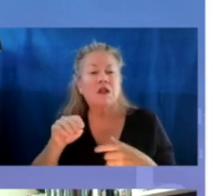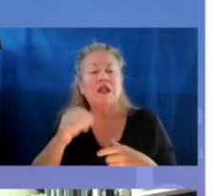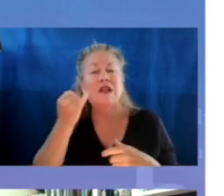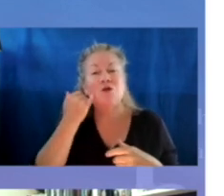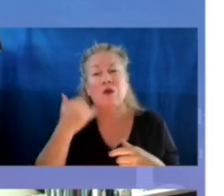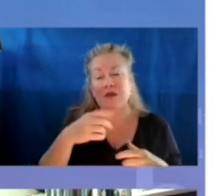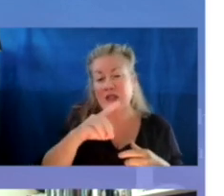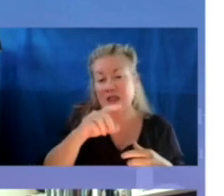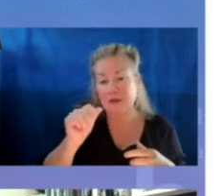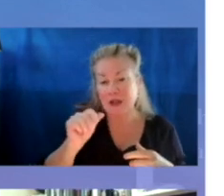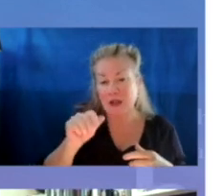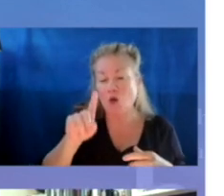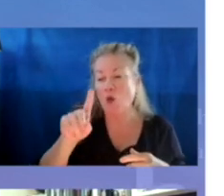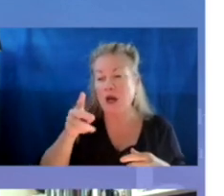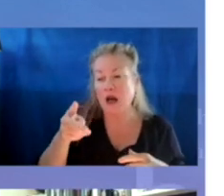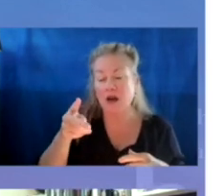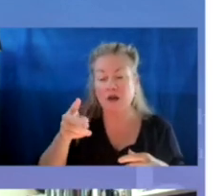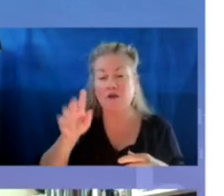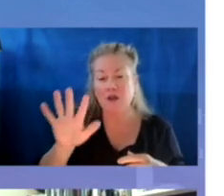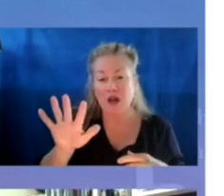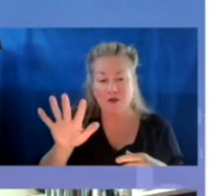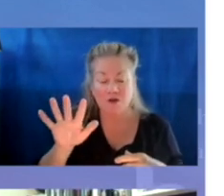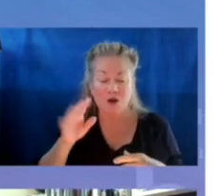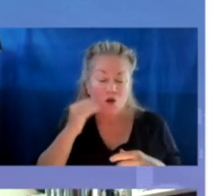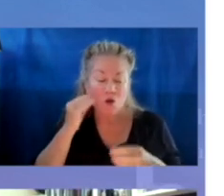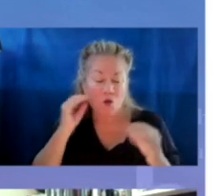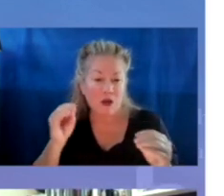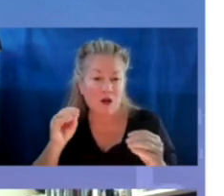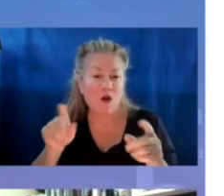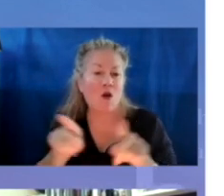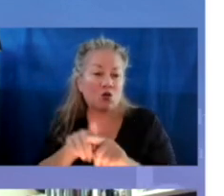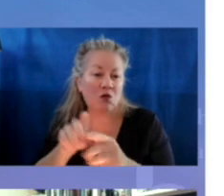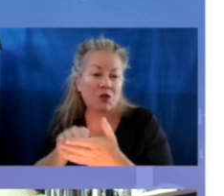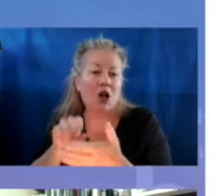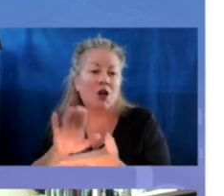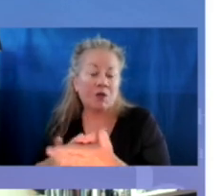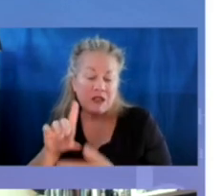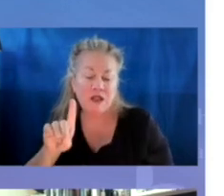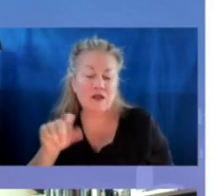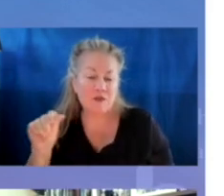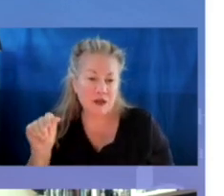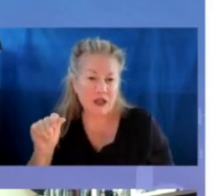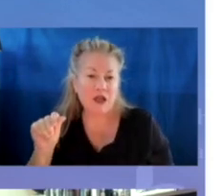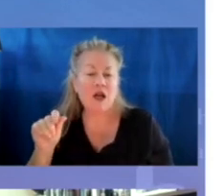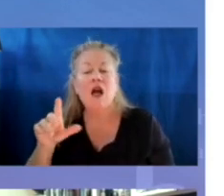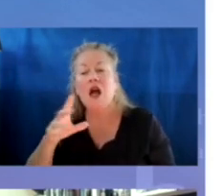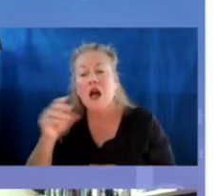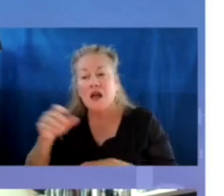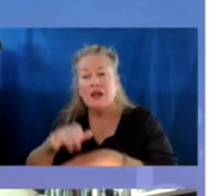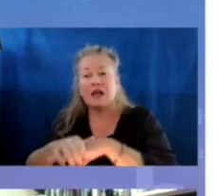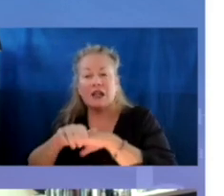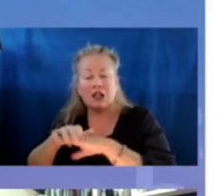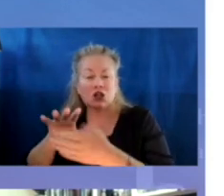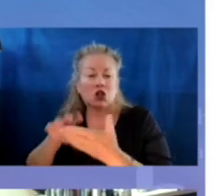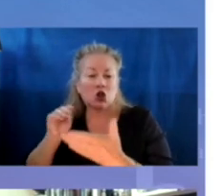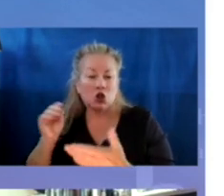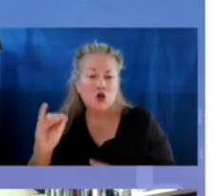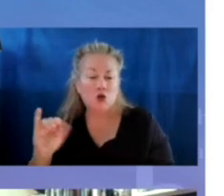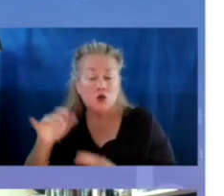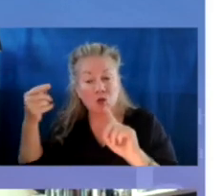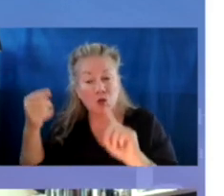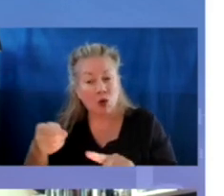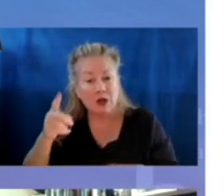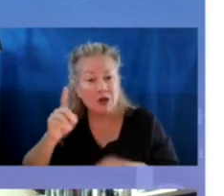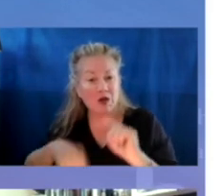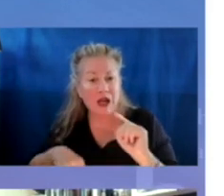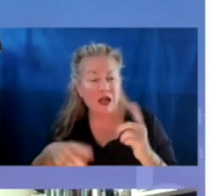students experiencing homelessness, nearly one in five students who are homeless also have a documented disability, and English learners as well. So the point